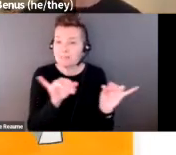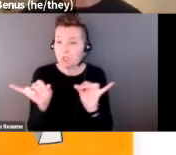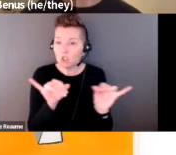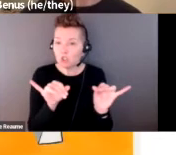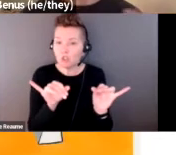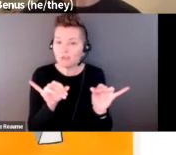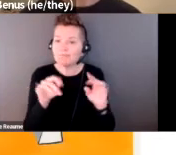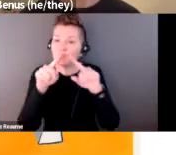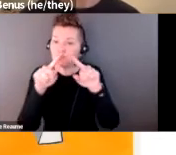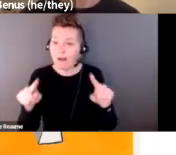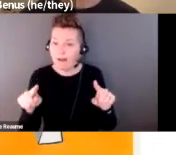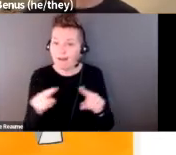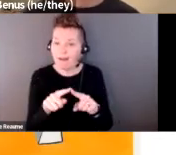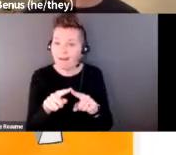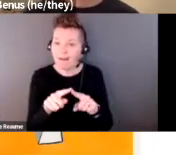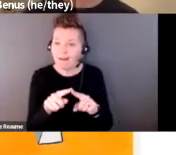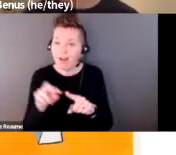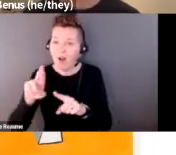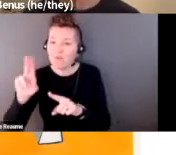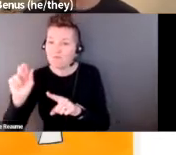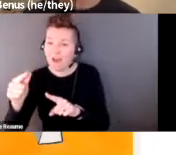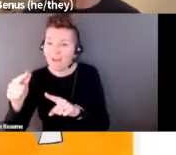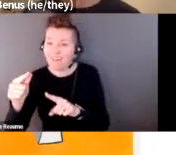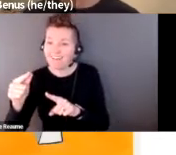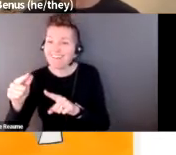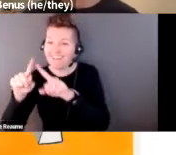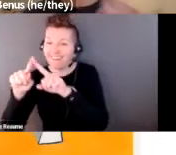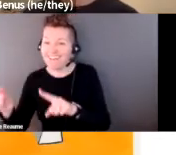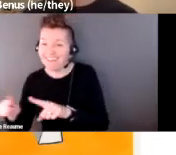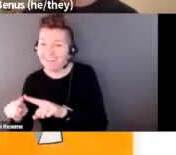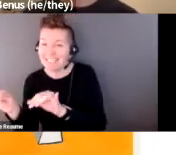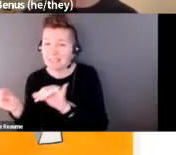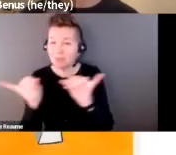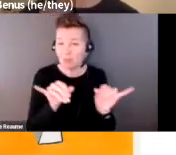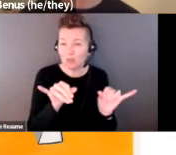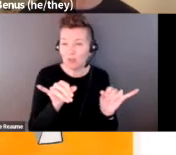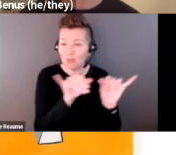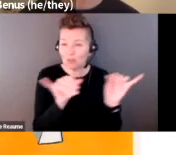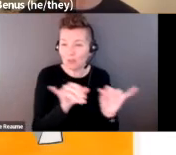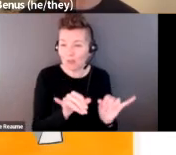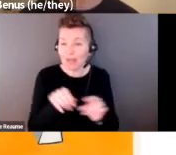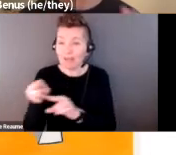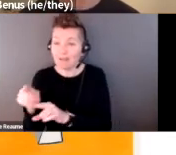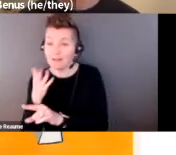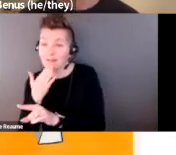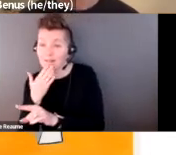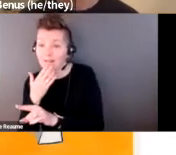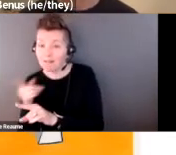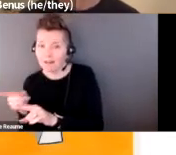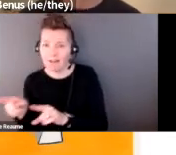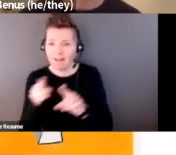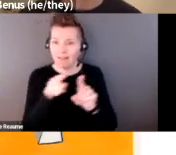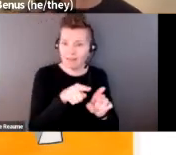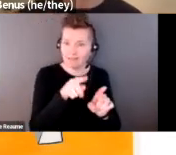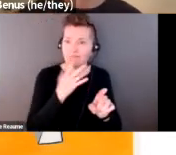that you just saw in the rug piece, and I want to point to also the colors that we saw in the rugs, and also that are showing up in these drawings.